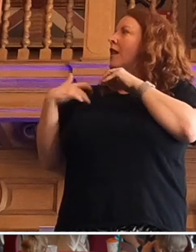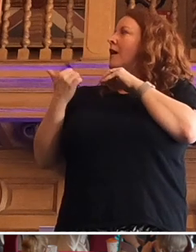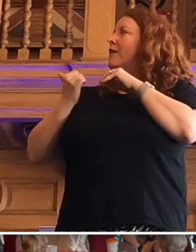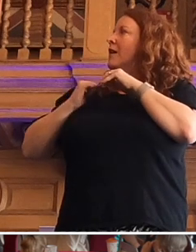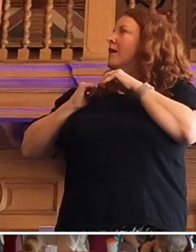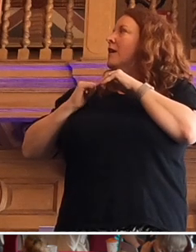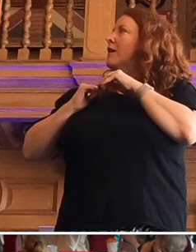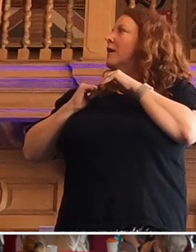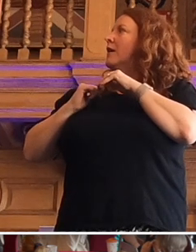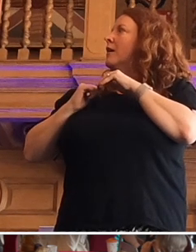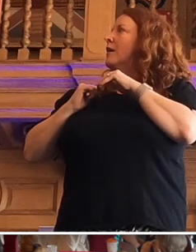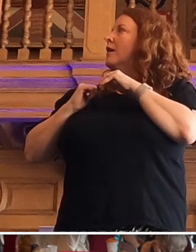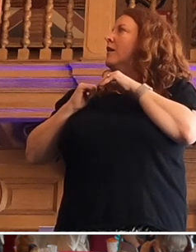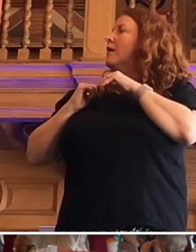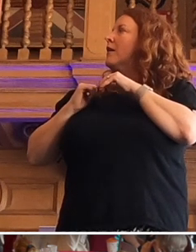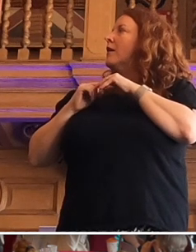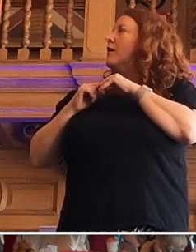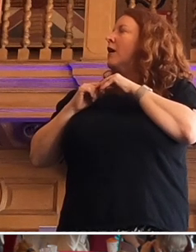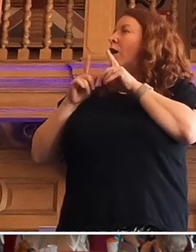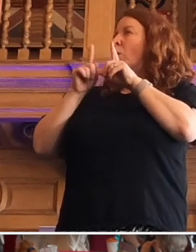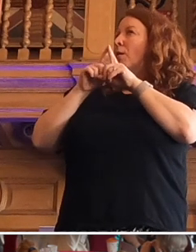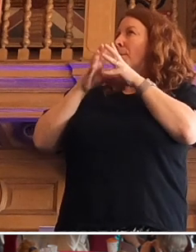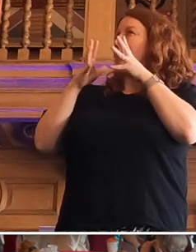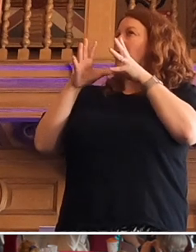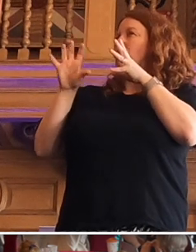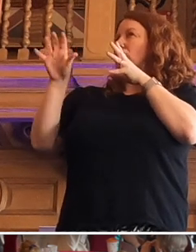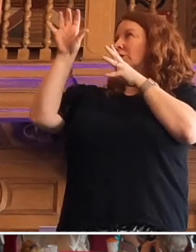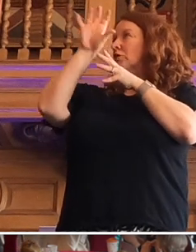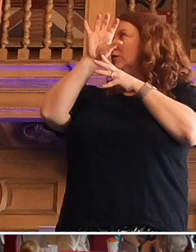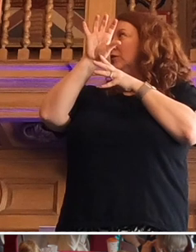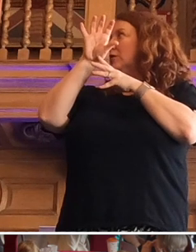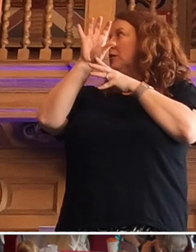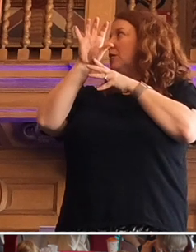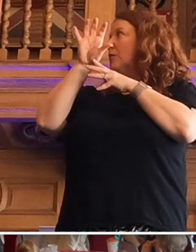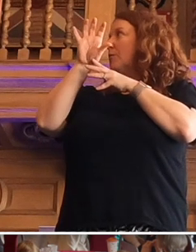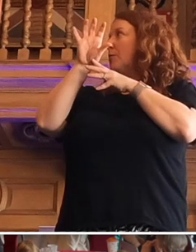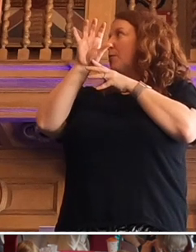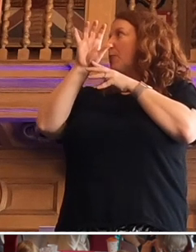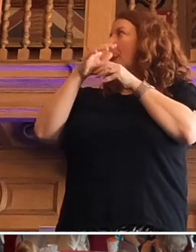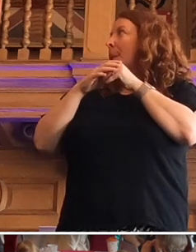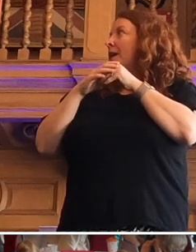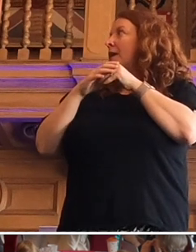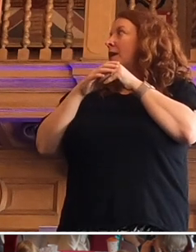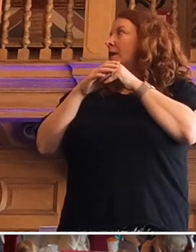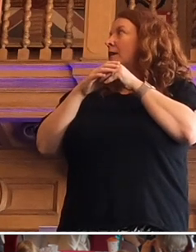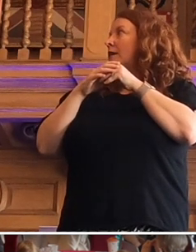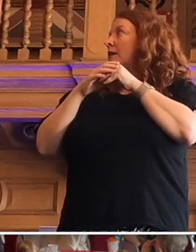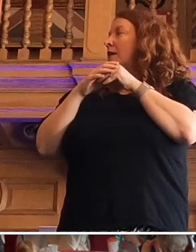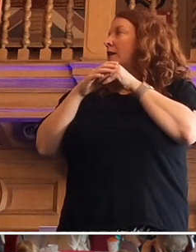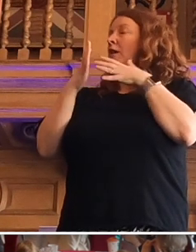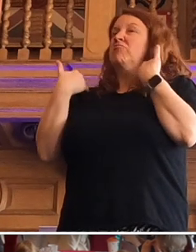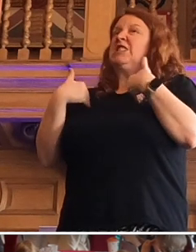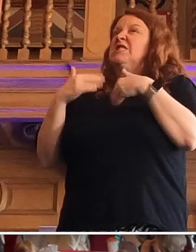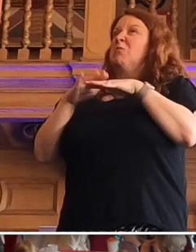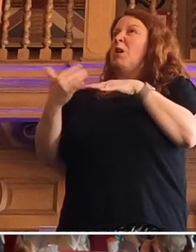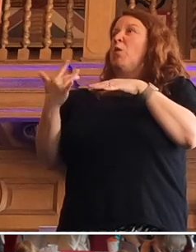firstly much bigger regional variation than in the least deprived. If you're rich it doesn't much matter where you